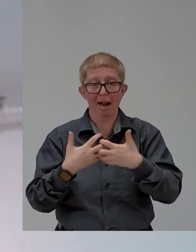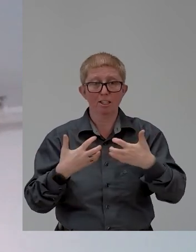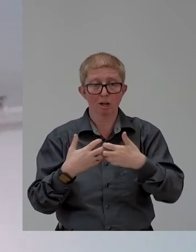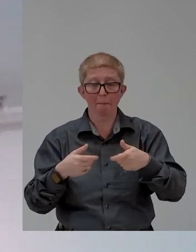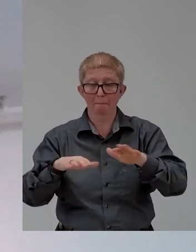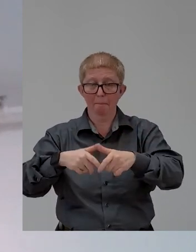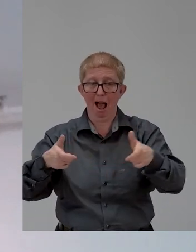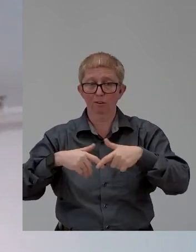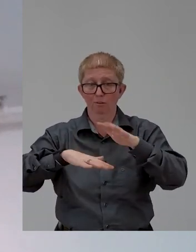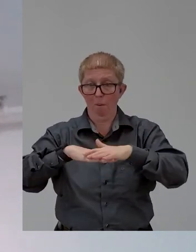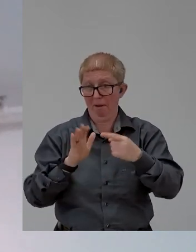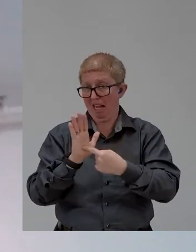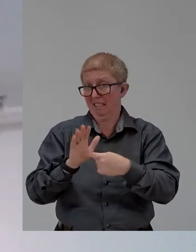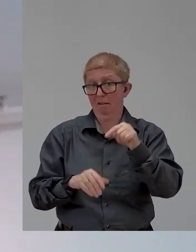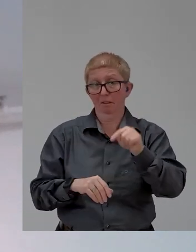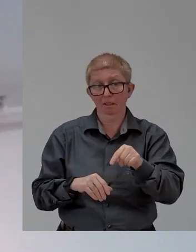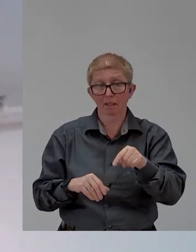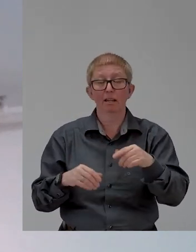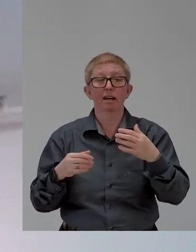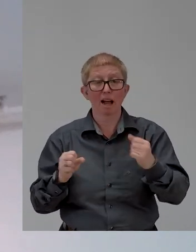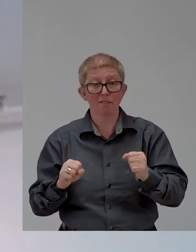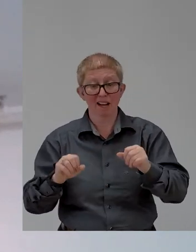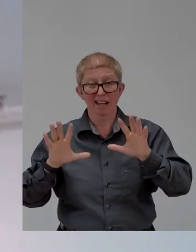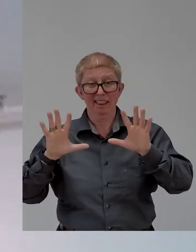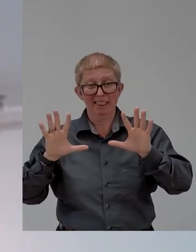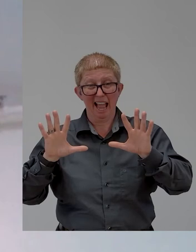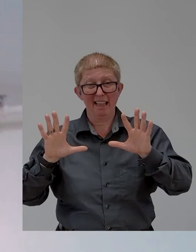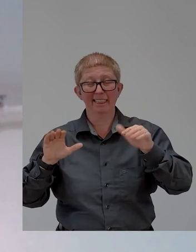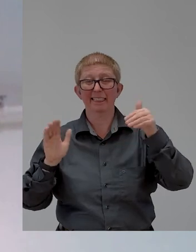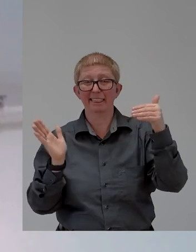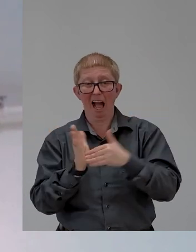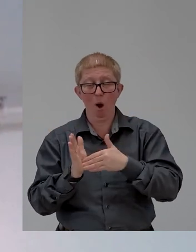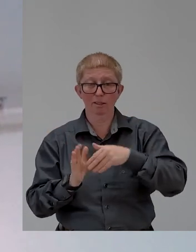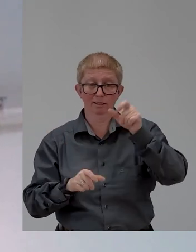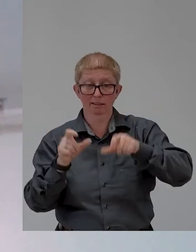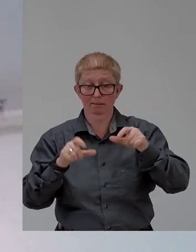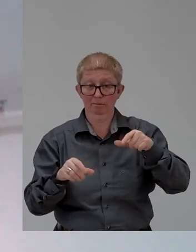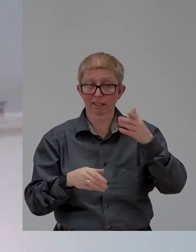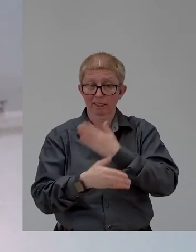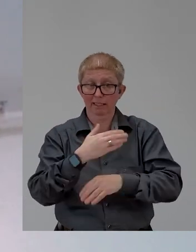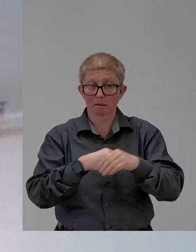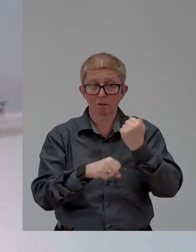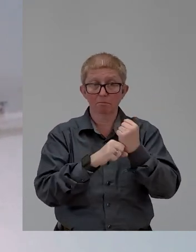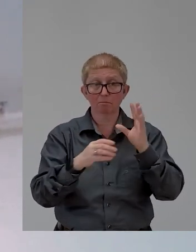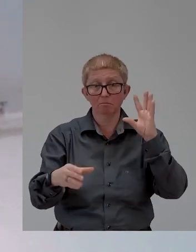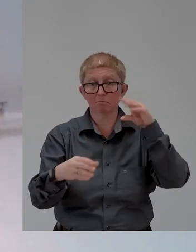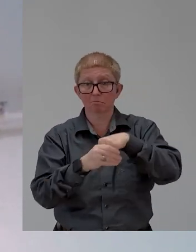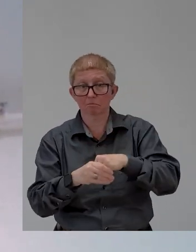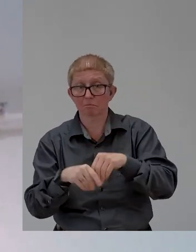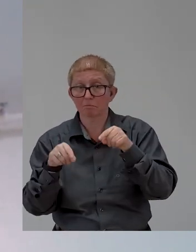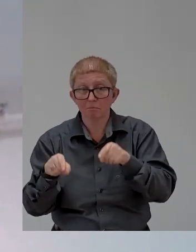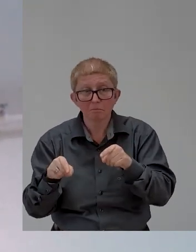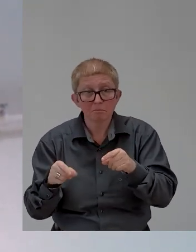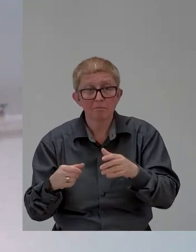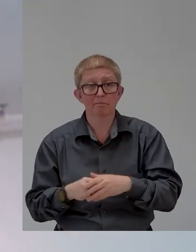has been used by more than 10,000 people with disabilities in their employment search. Leonard Cheshire's JobAbility Online